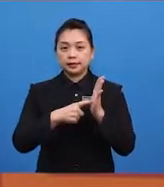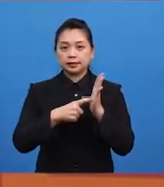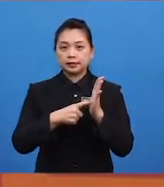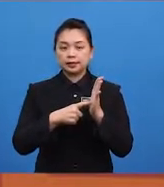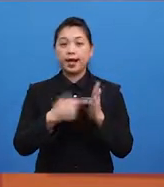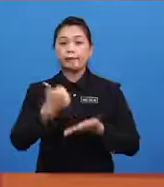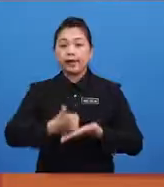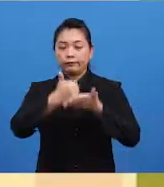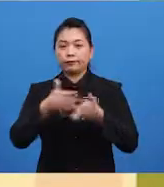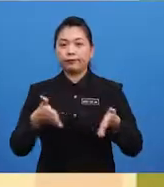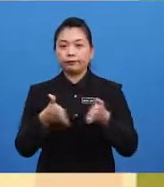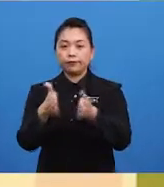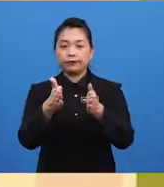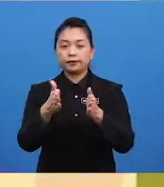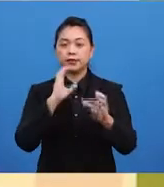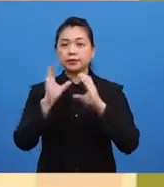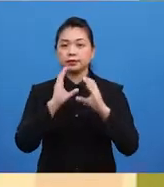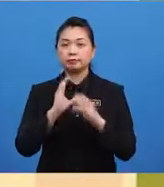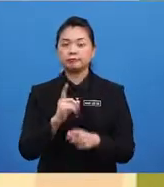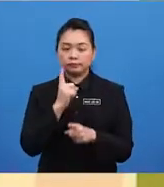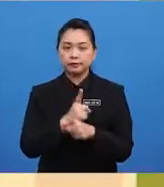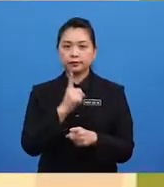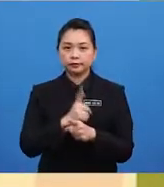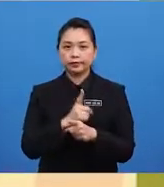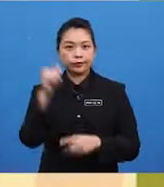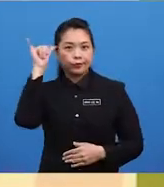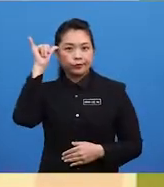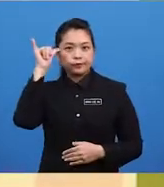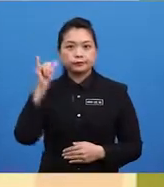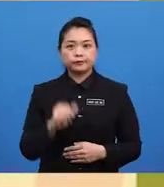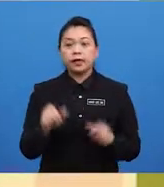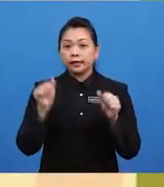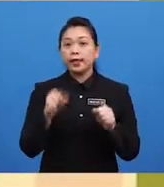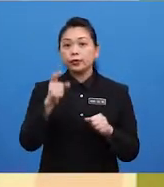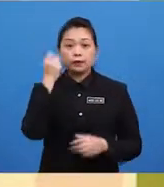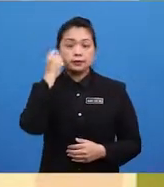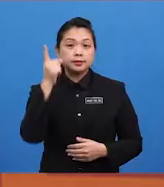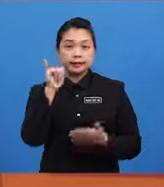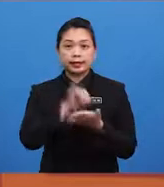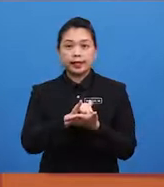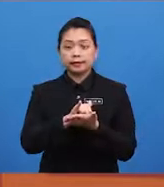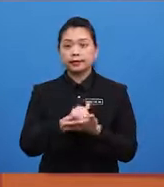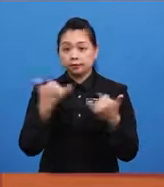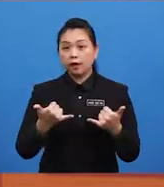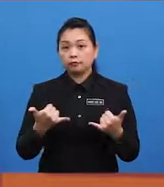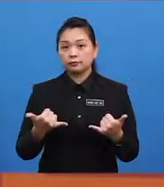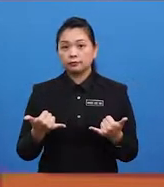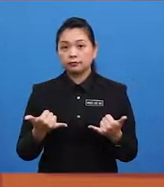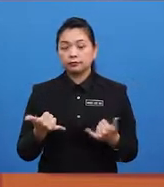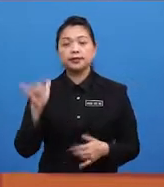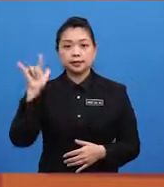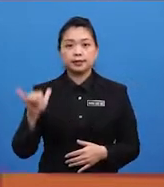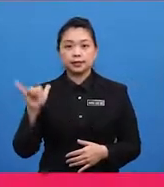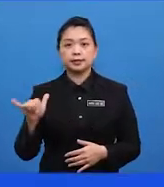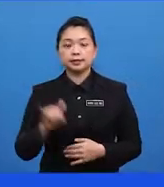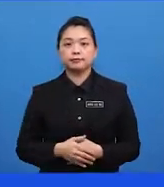conversation. Exactly. You are correct, Yolo. Can you understand that now? Yes.